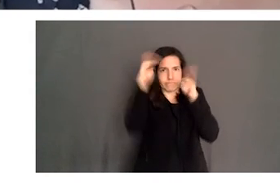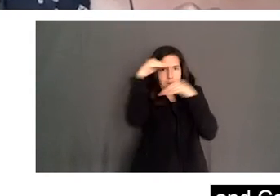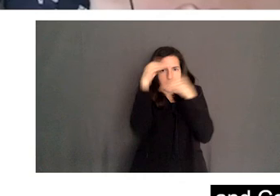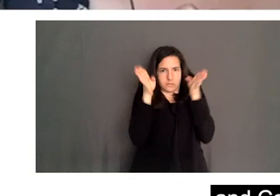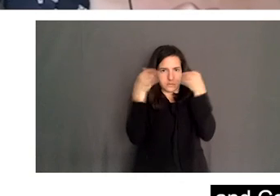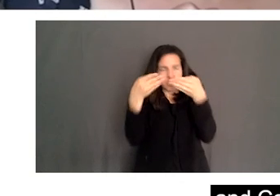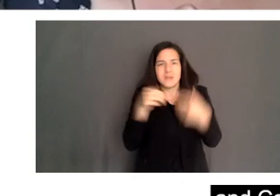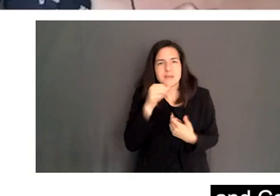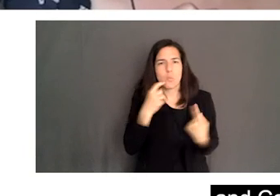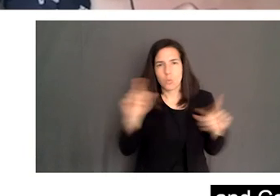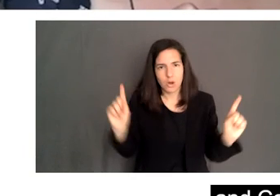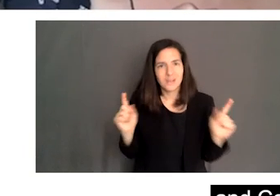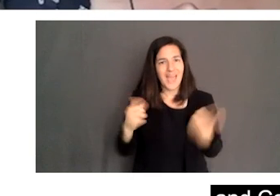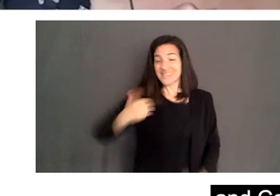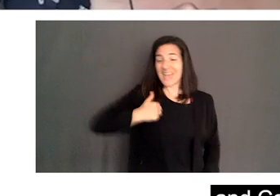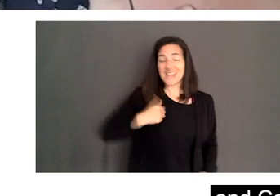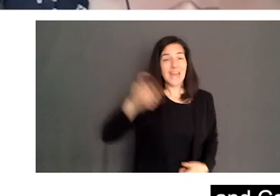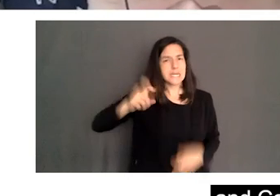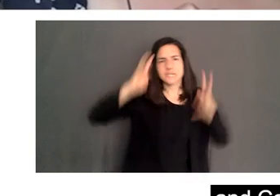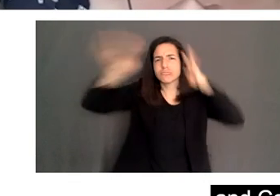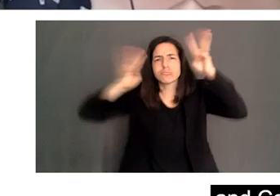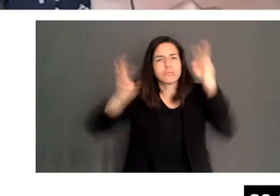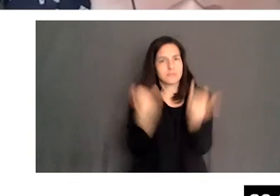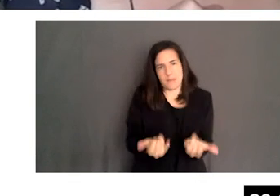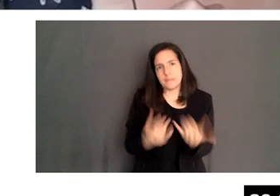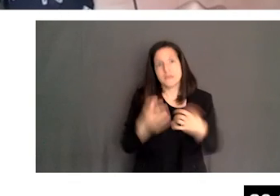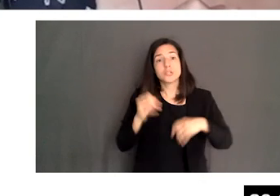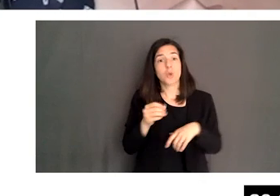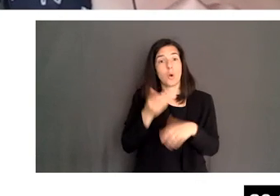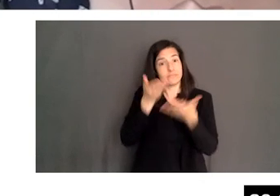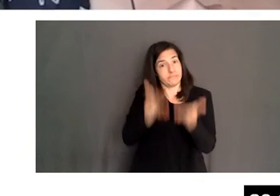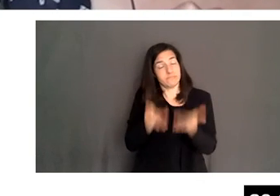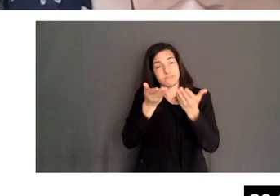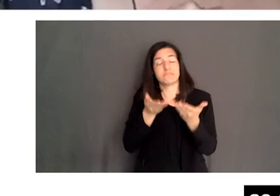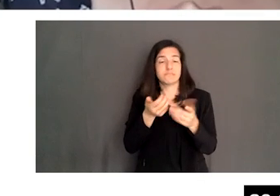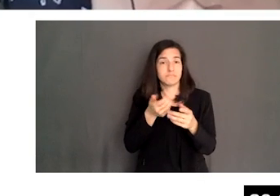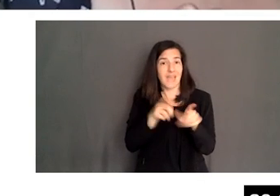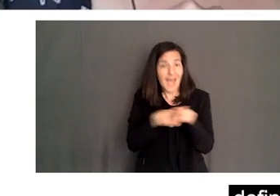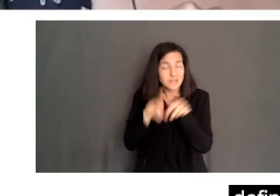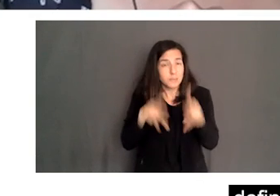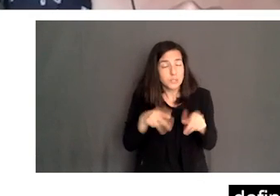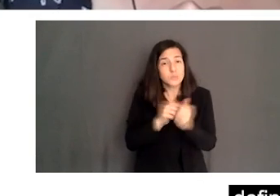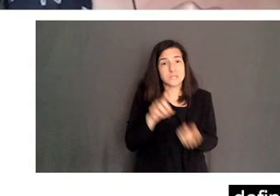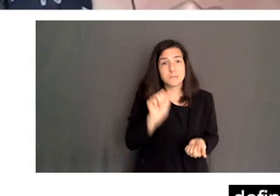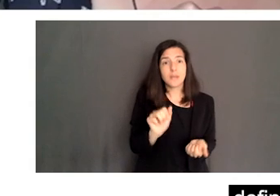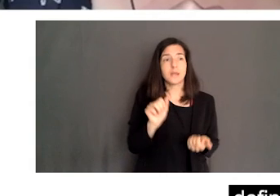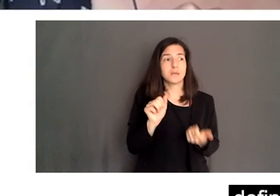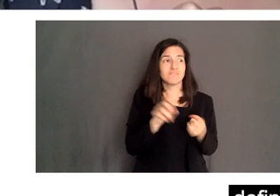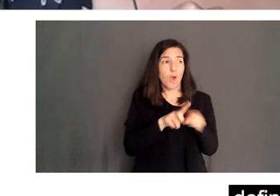And, and, and Canada needs that right now. So you are, as a person with a disability, almost by definition,